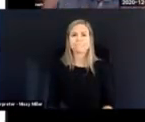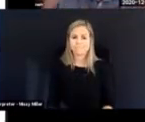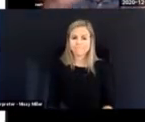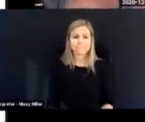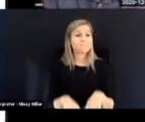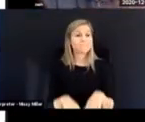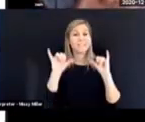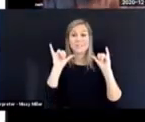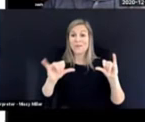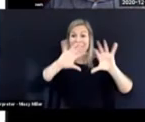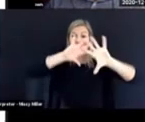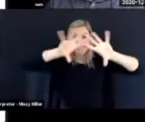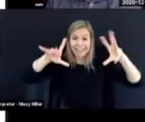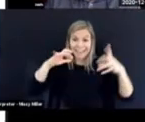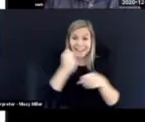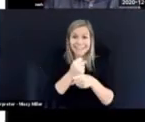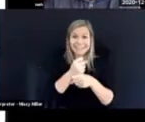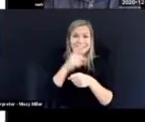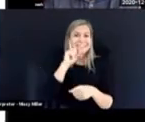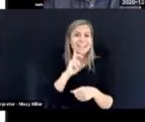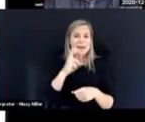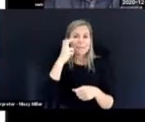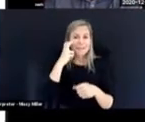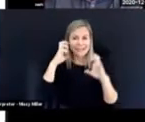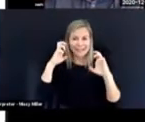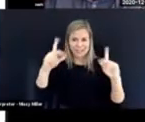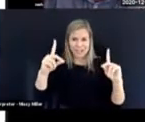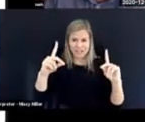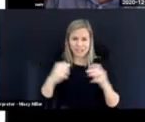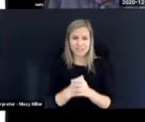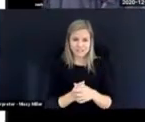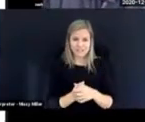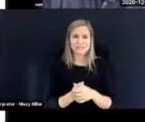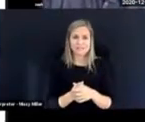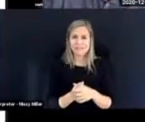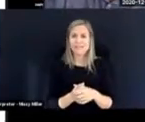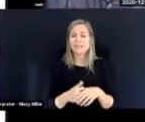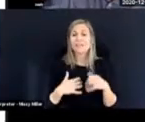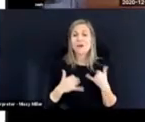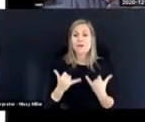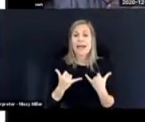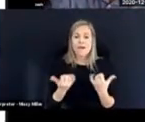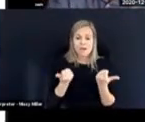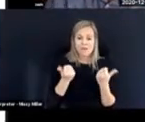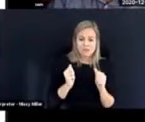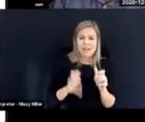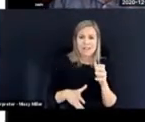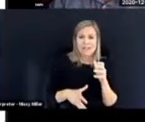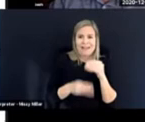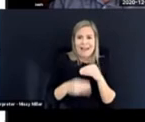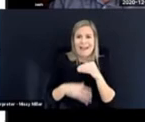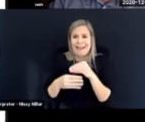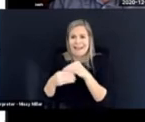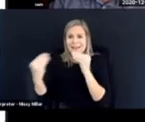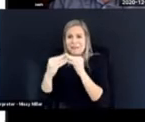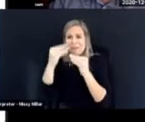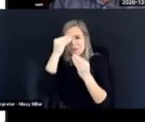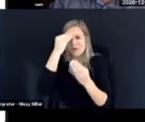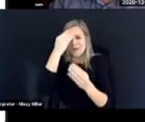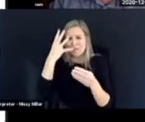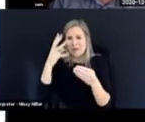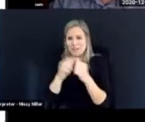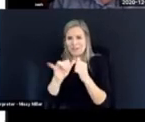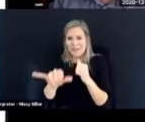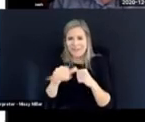So there, in a nutshell, is deaf-blind education. And I will try now to fill in some of those gaps.